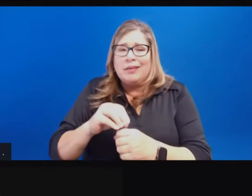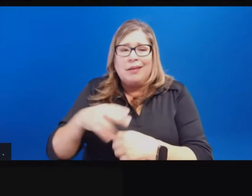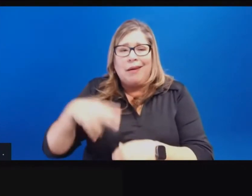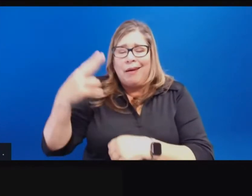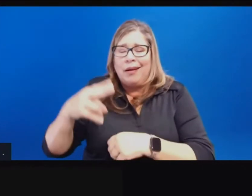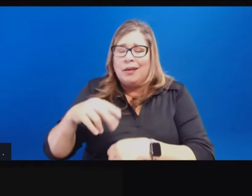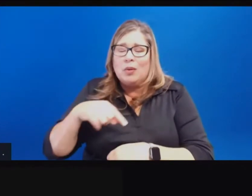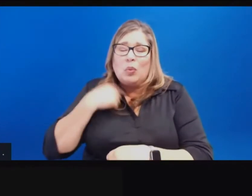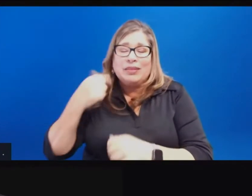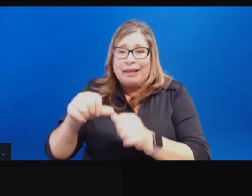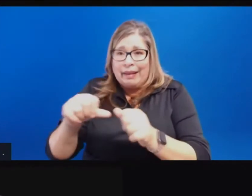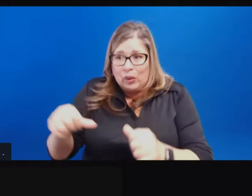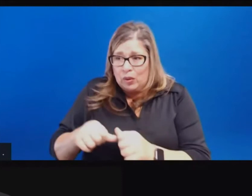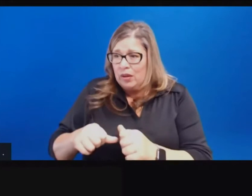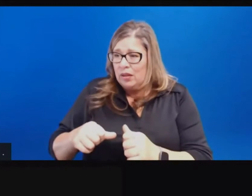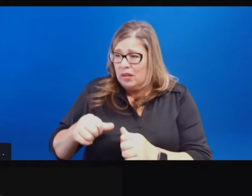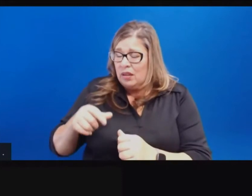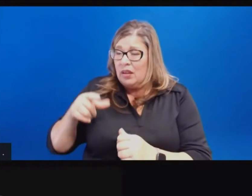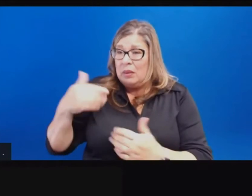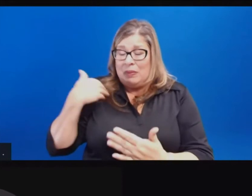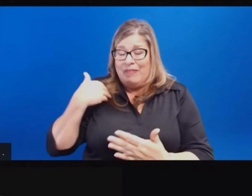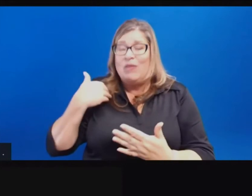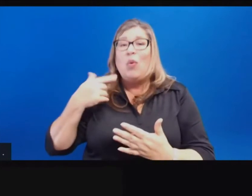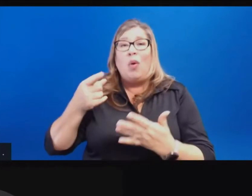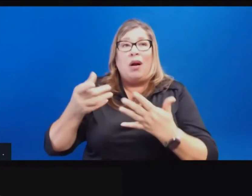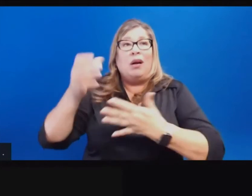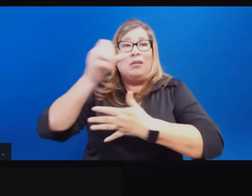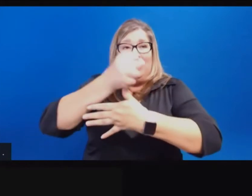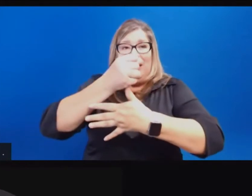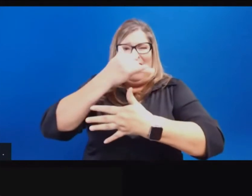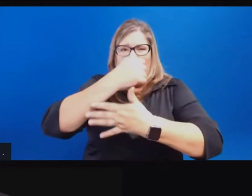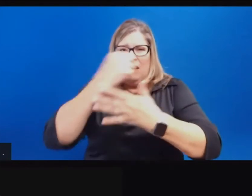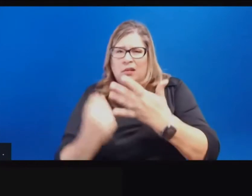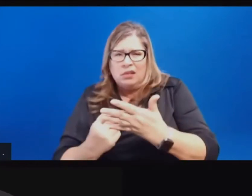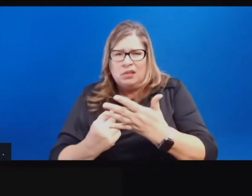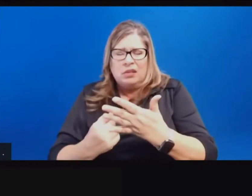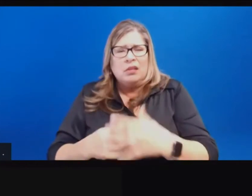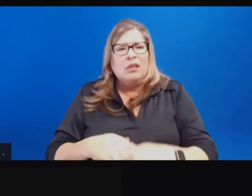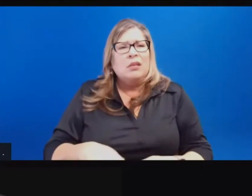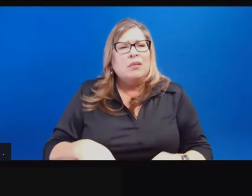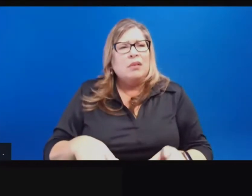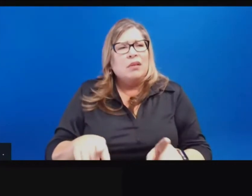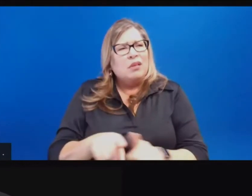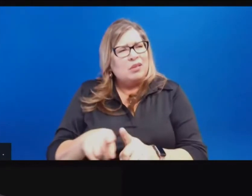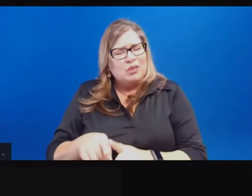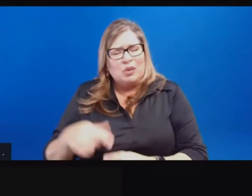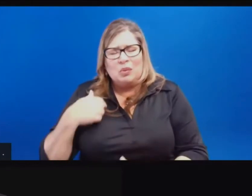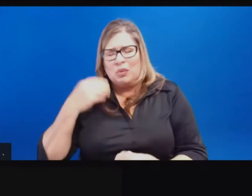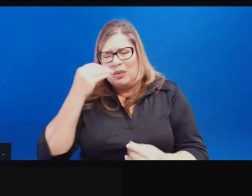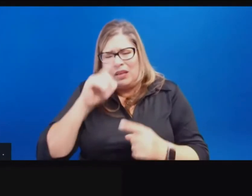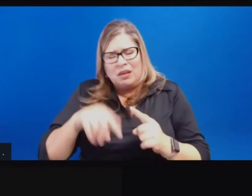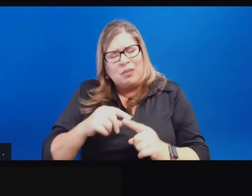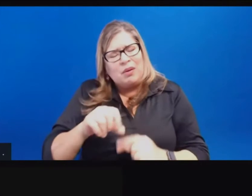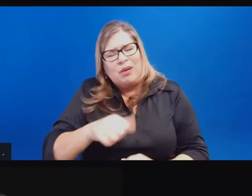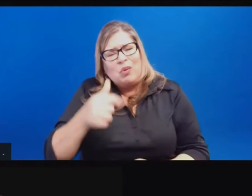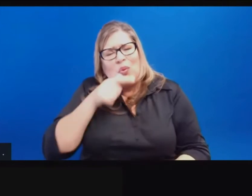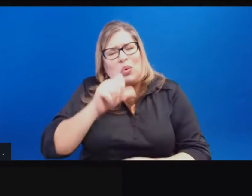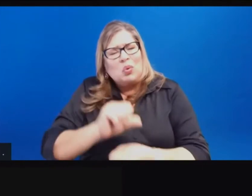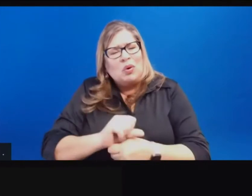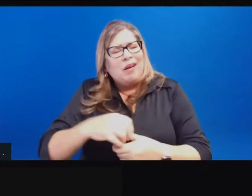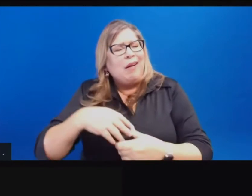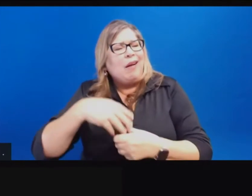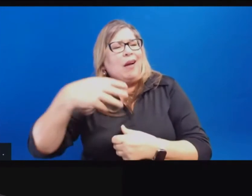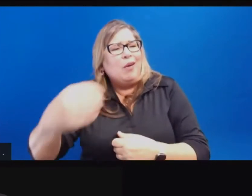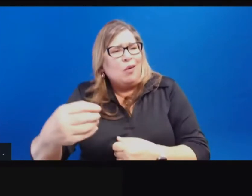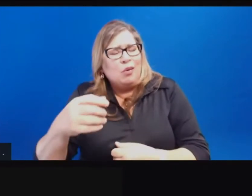vaccinators about people who they believe are from Mexico or out of the state with suspicious healthcare documents, but they have to want them anyway, because there's no residency